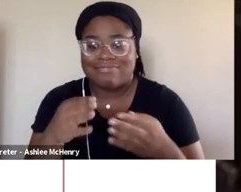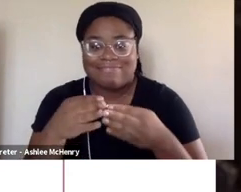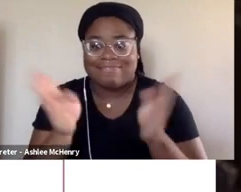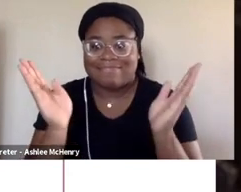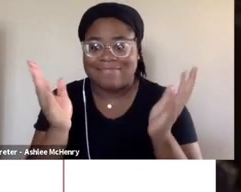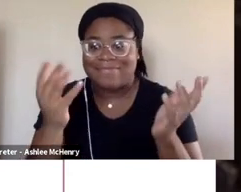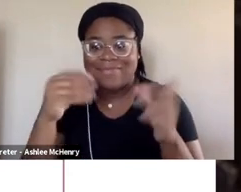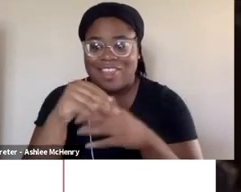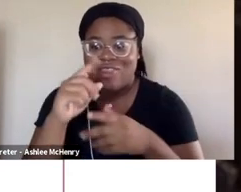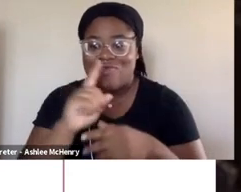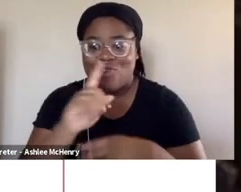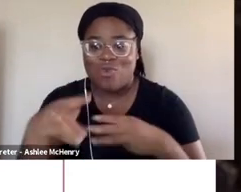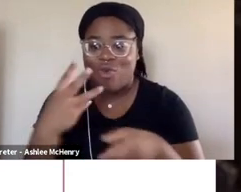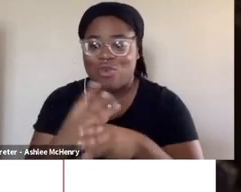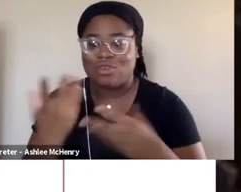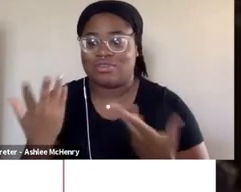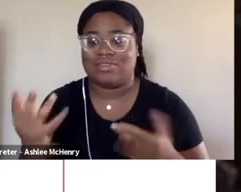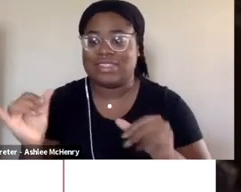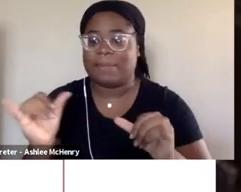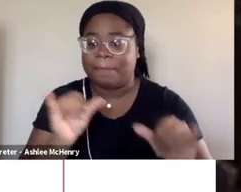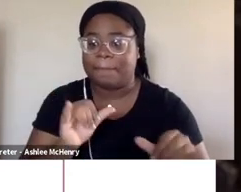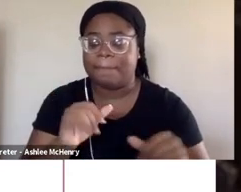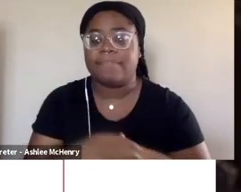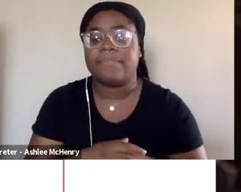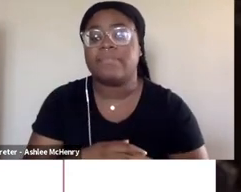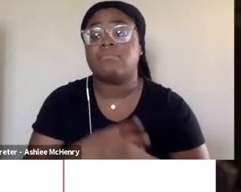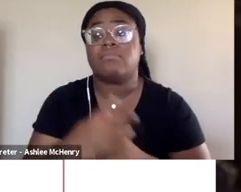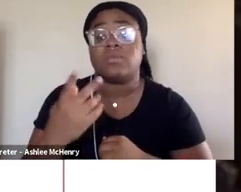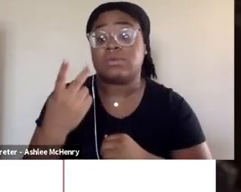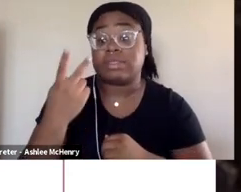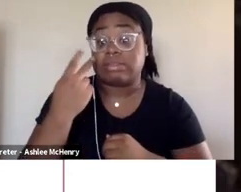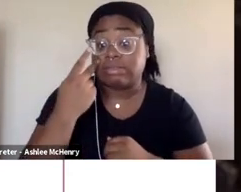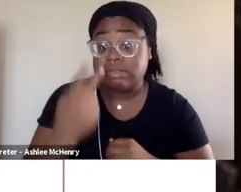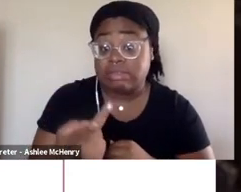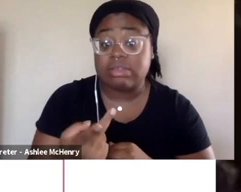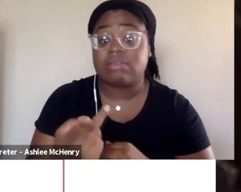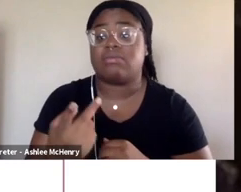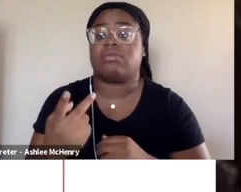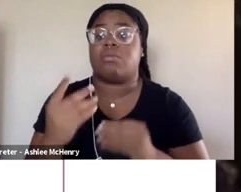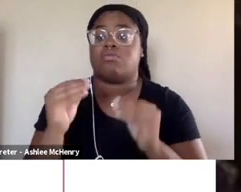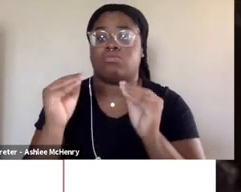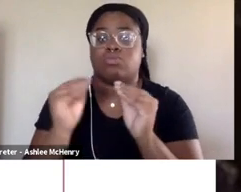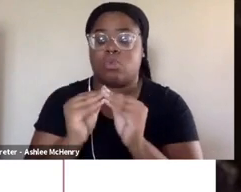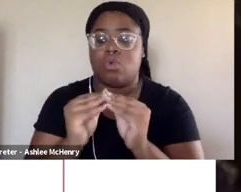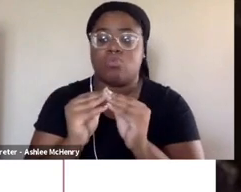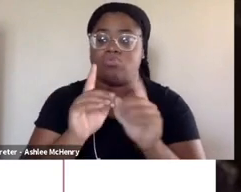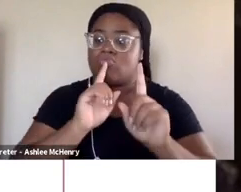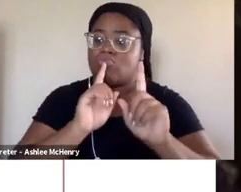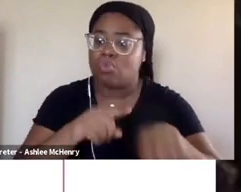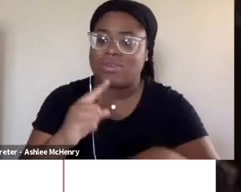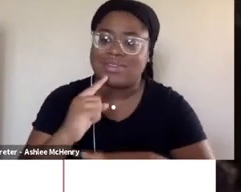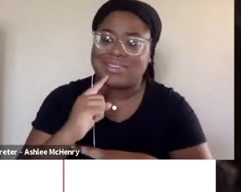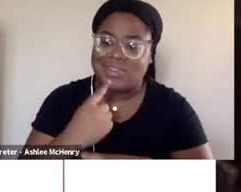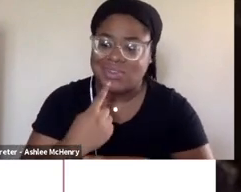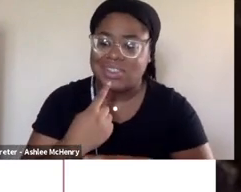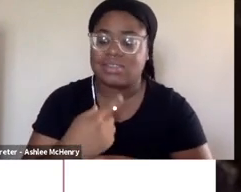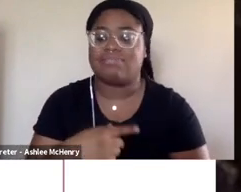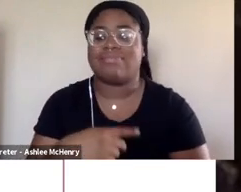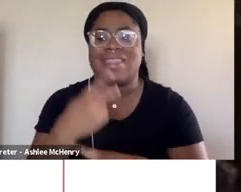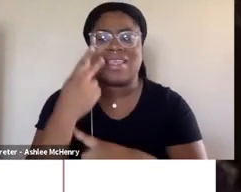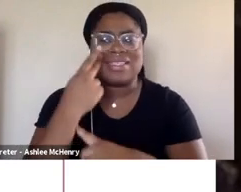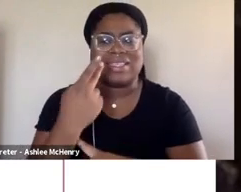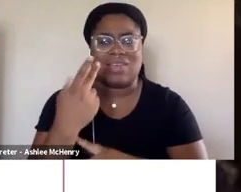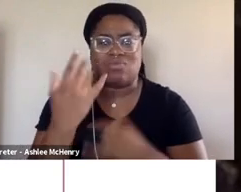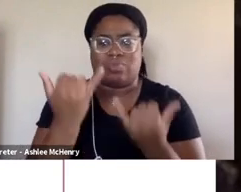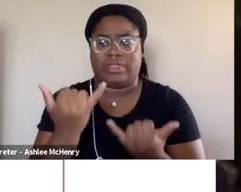together in the real world. We also need to take moderation and reporting more seriously and we really need to take a look at the current tools that